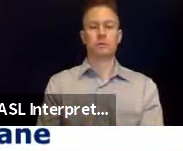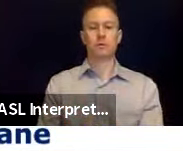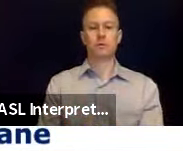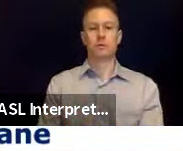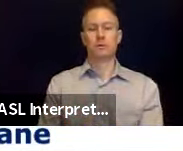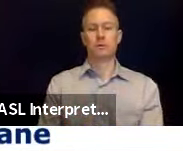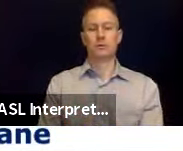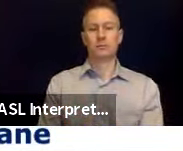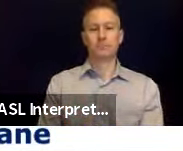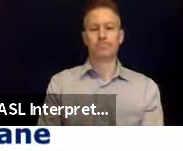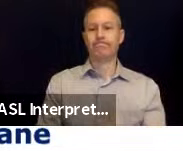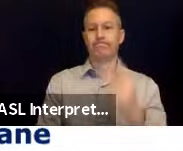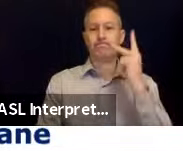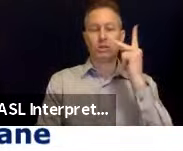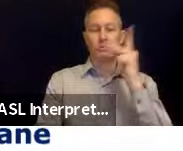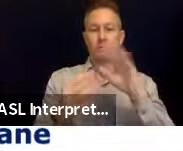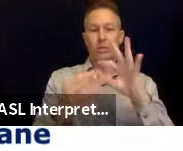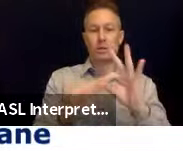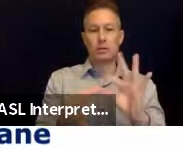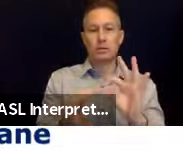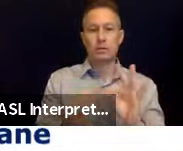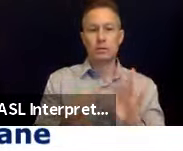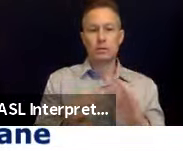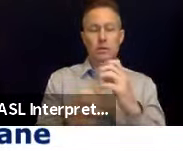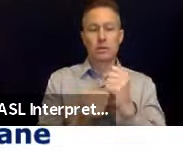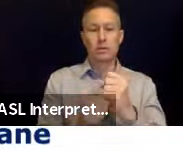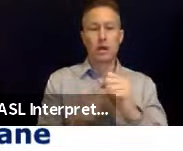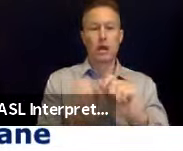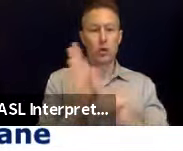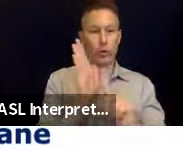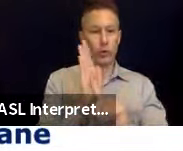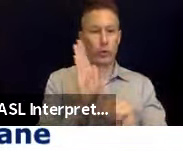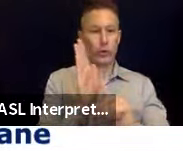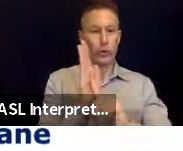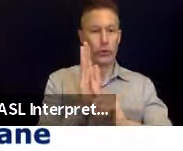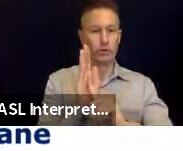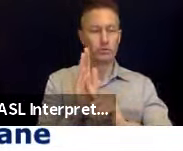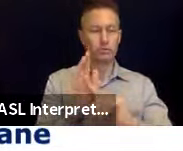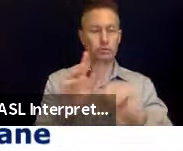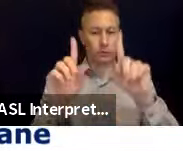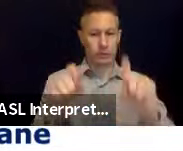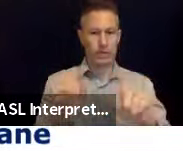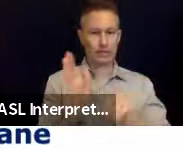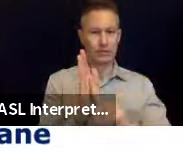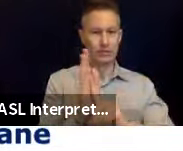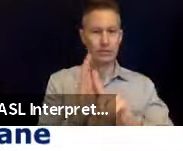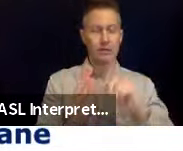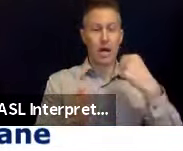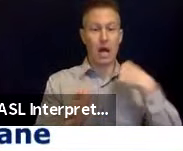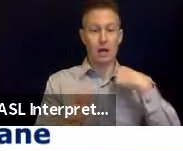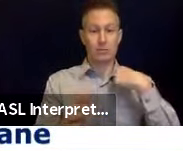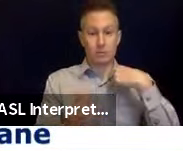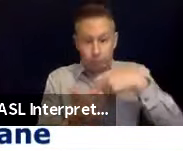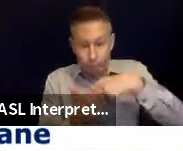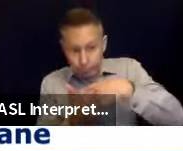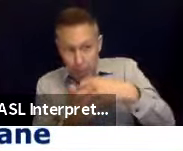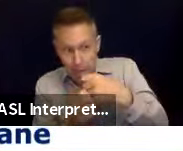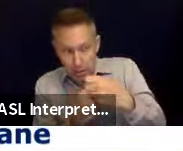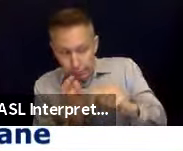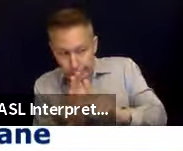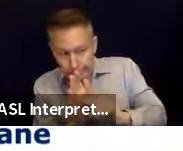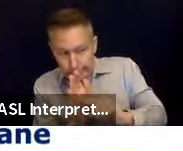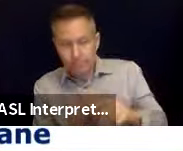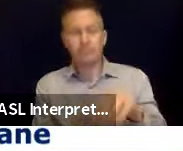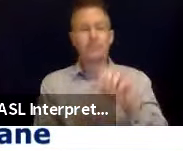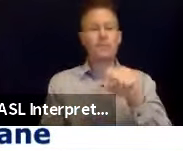I see people are commenting that they got the test alert. I did as I was down on the ground and it happened. So, you can